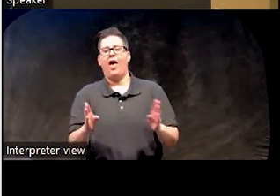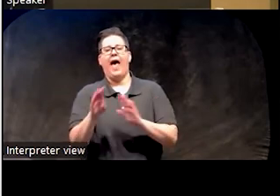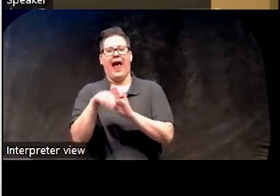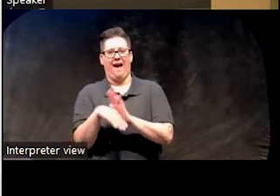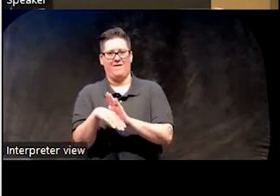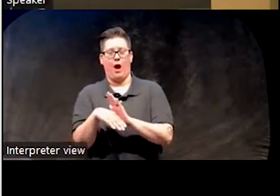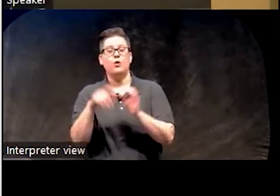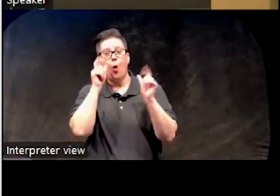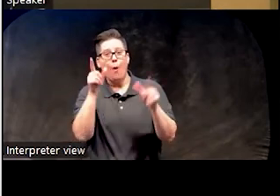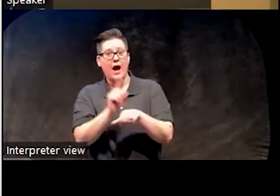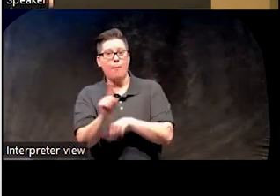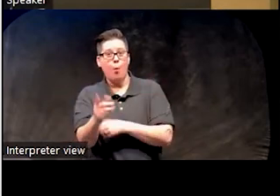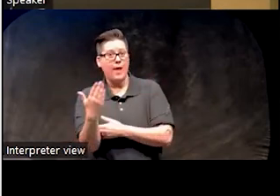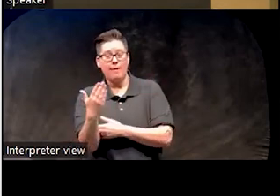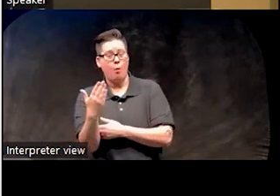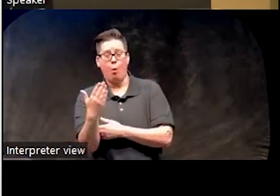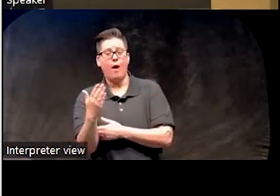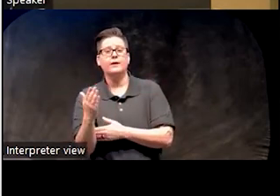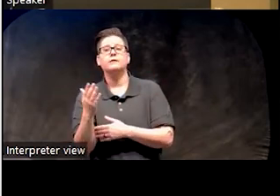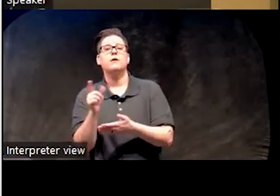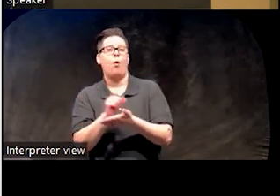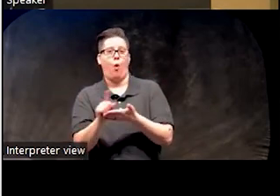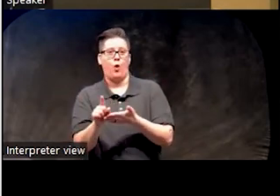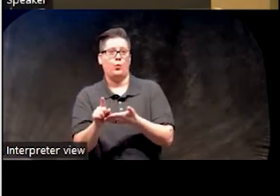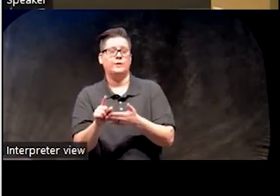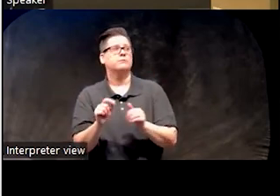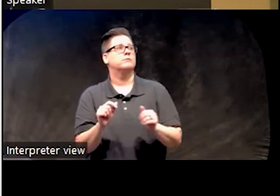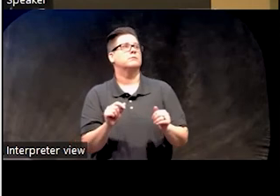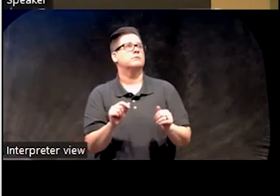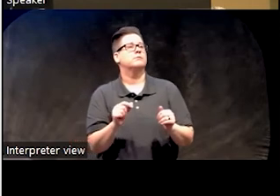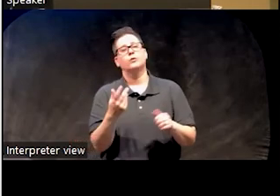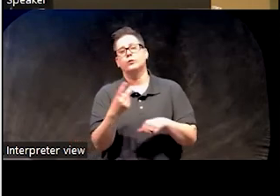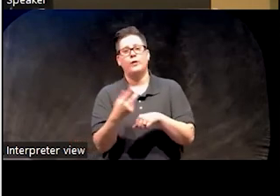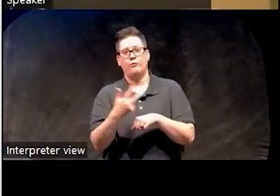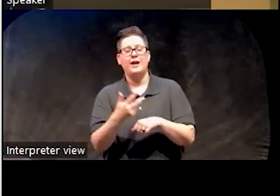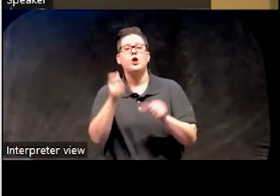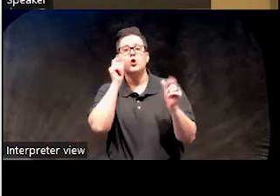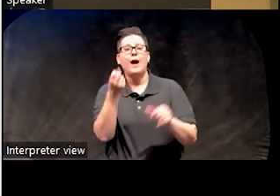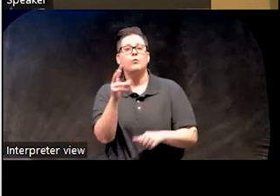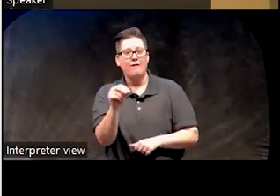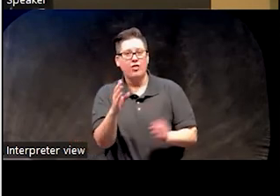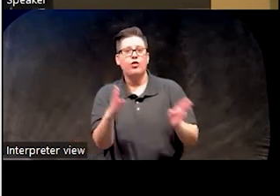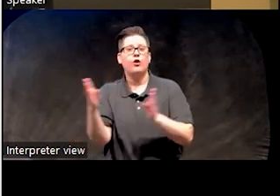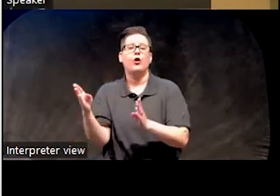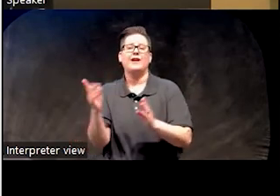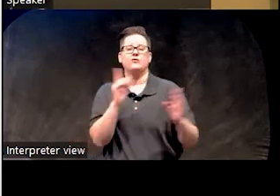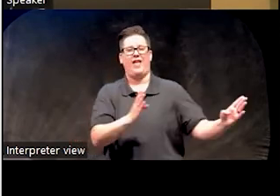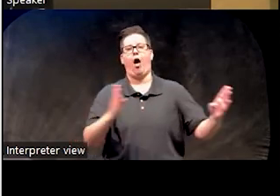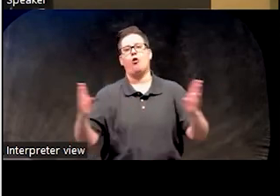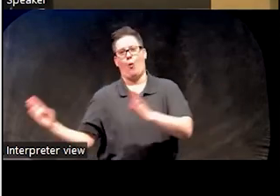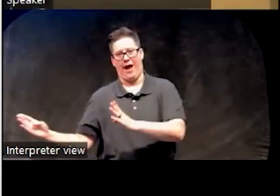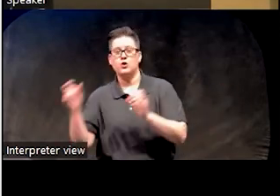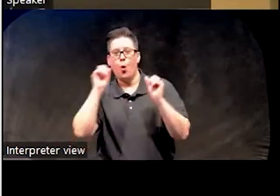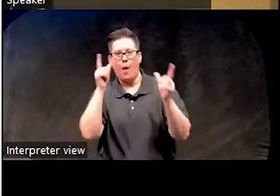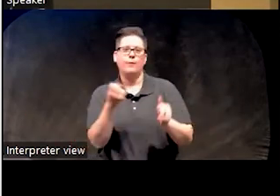So patients waking up at one, do a week at, or a few days at 1230 at 12 and so on until they're where